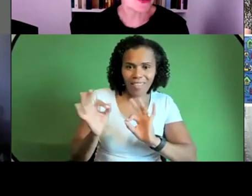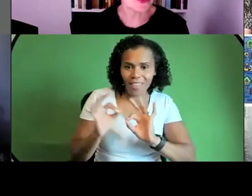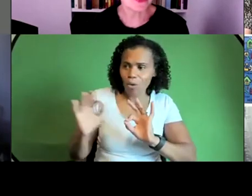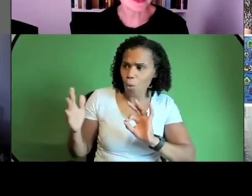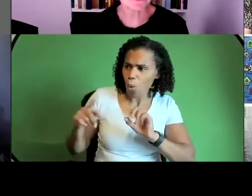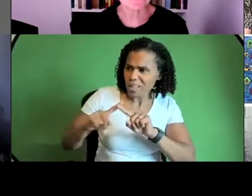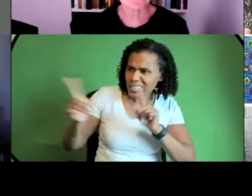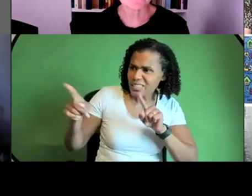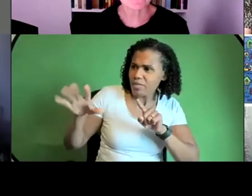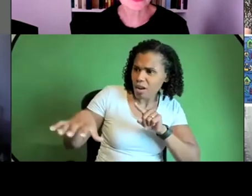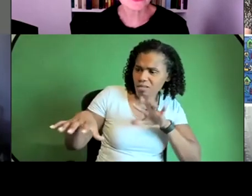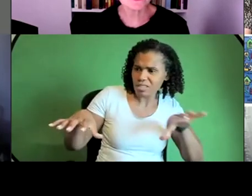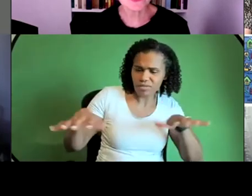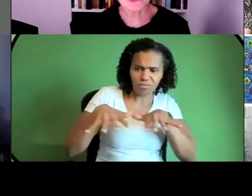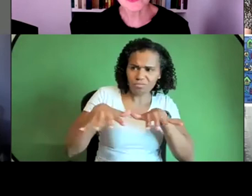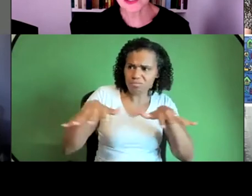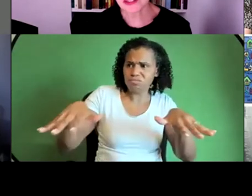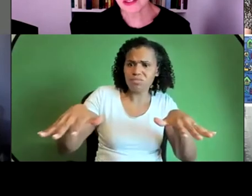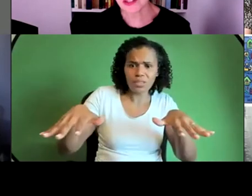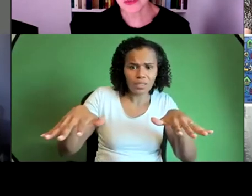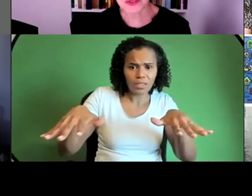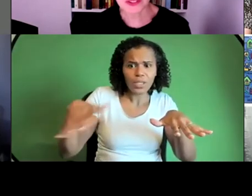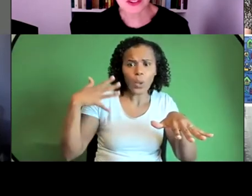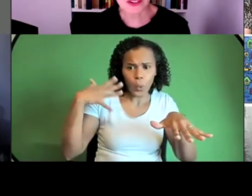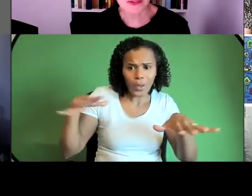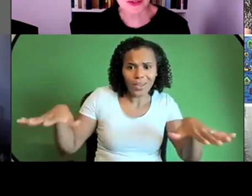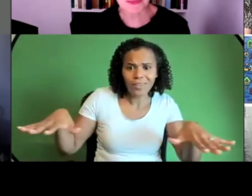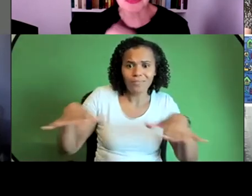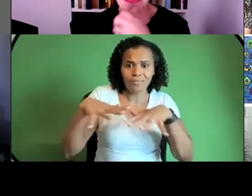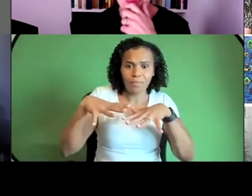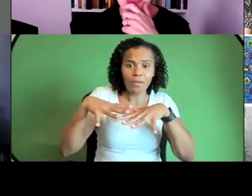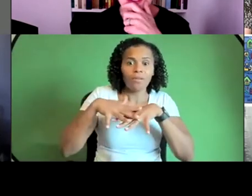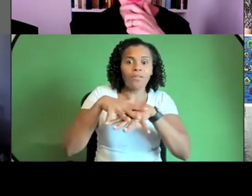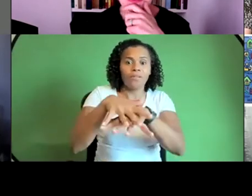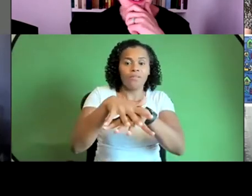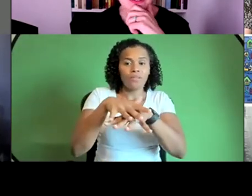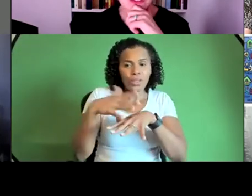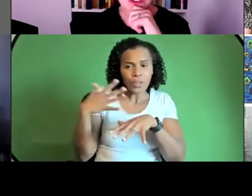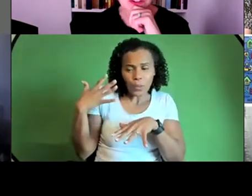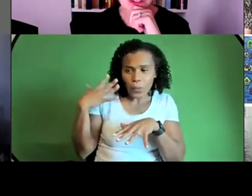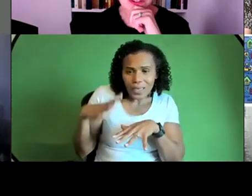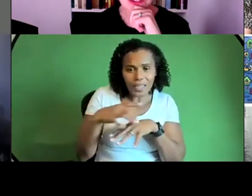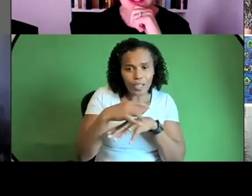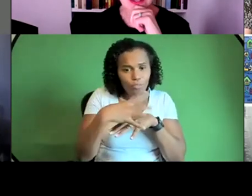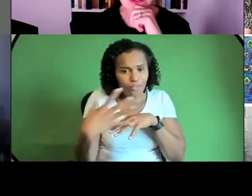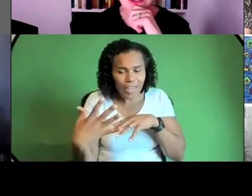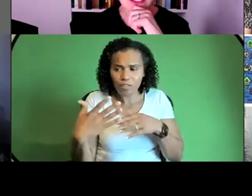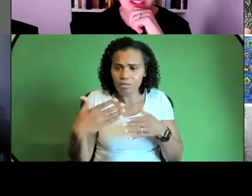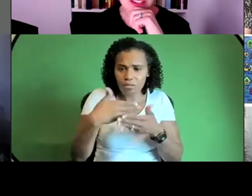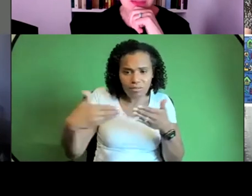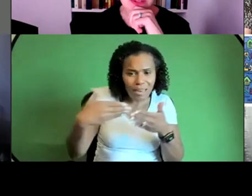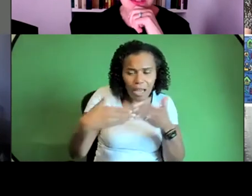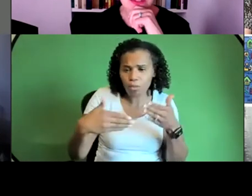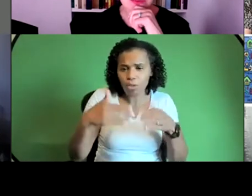opportunity and so you need that you need all this kind of um professional jargon and the